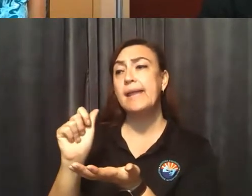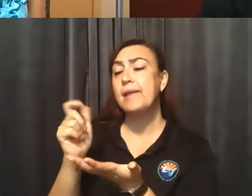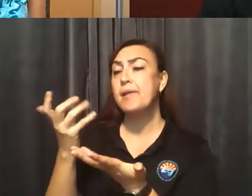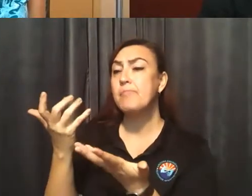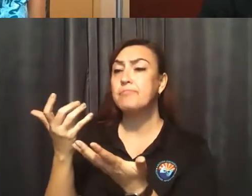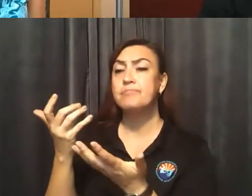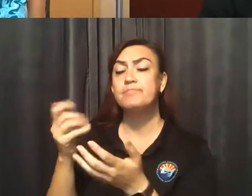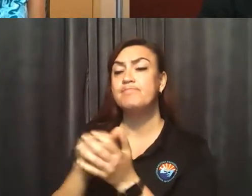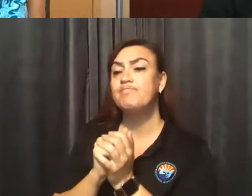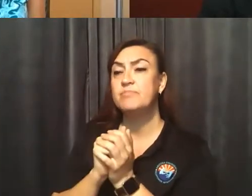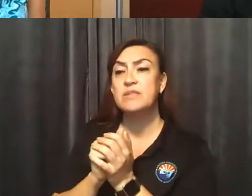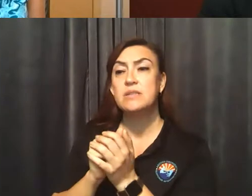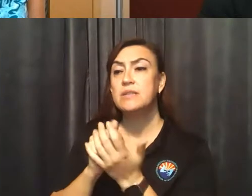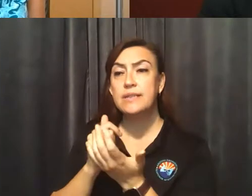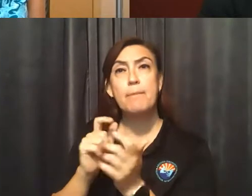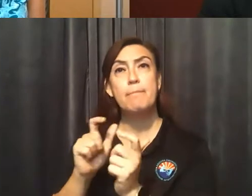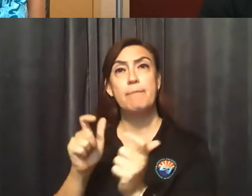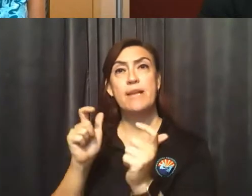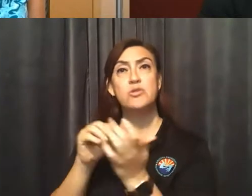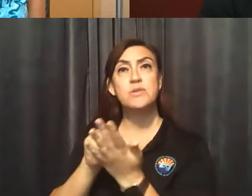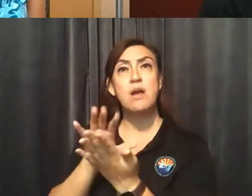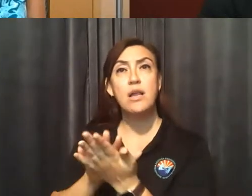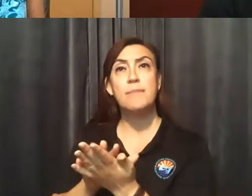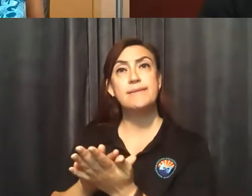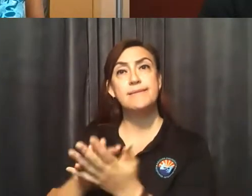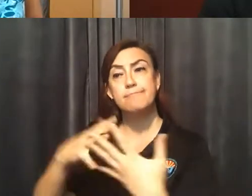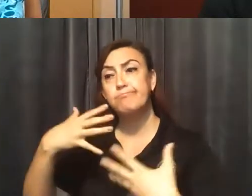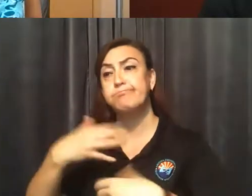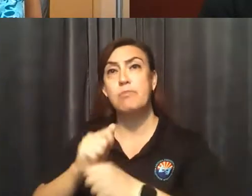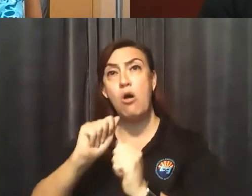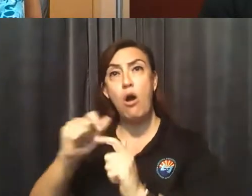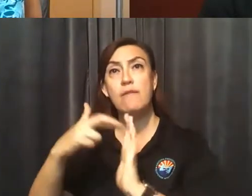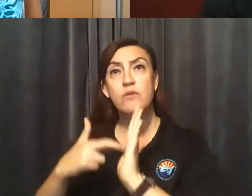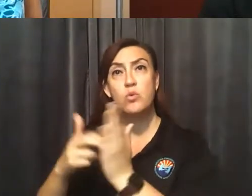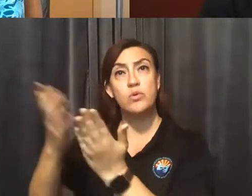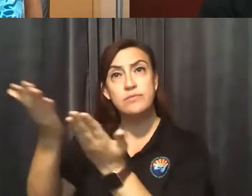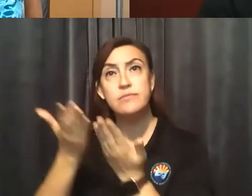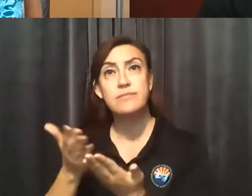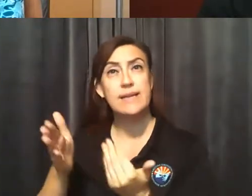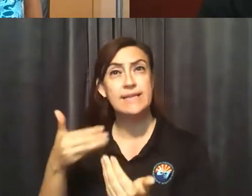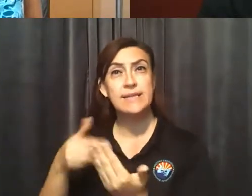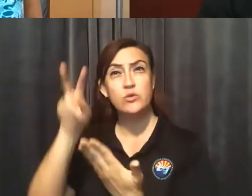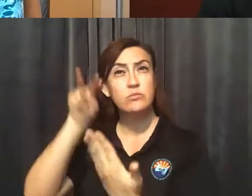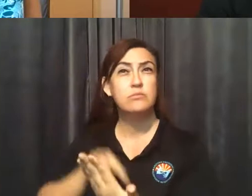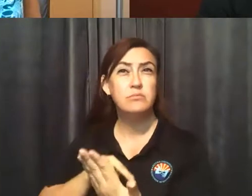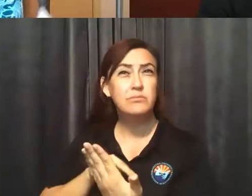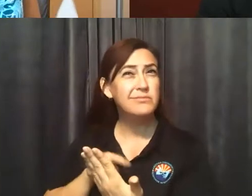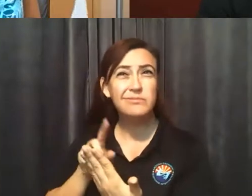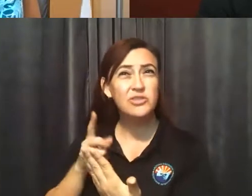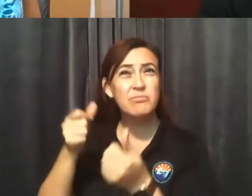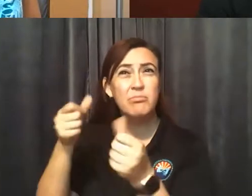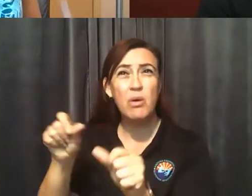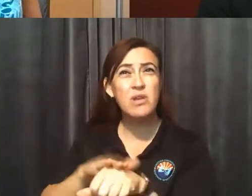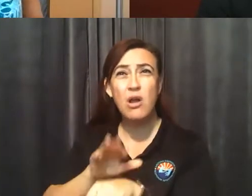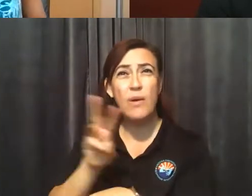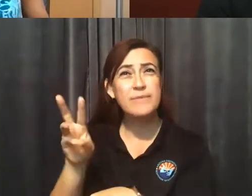principal documents with the rules and stuff that we have that we can have posted on a website?